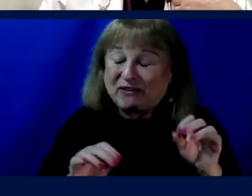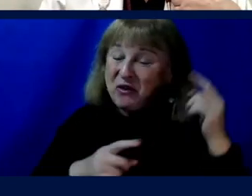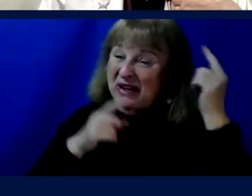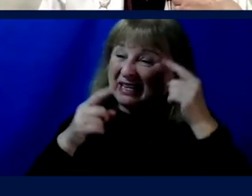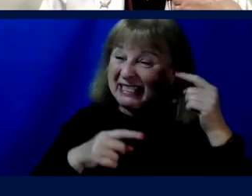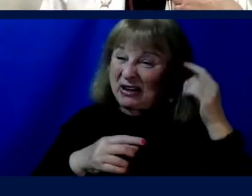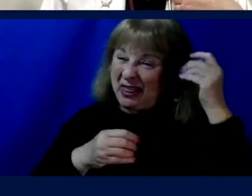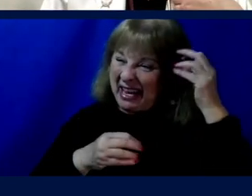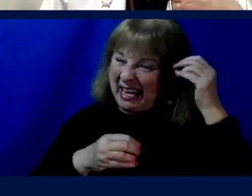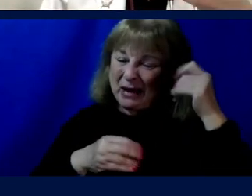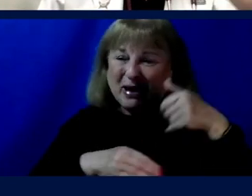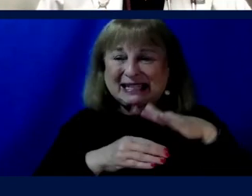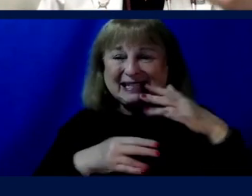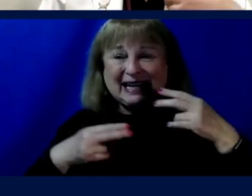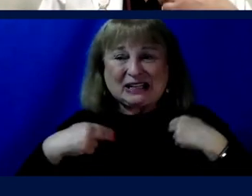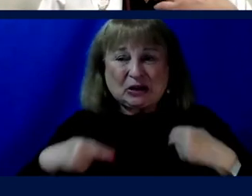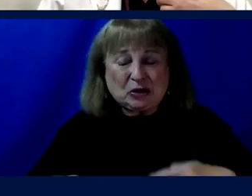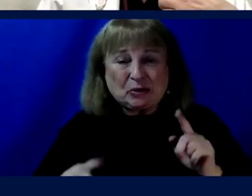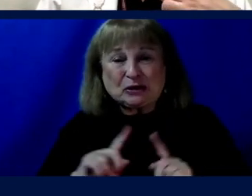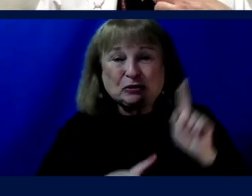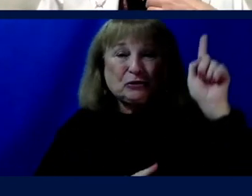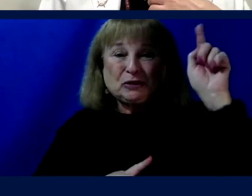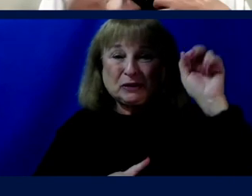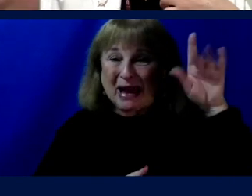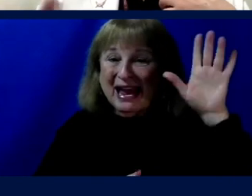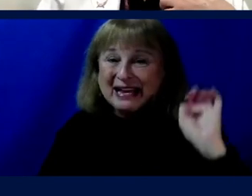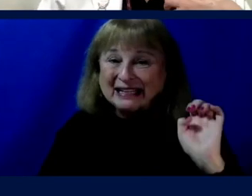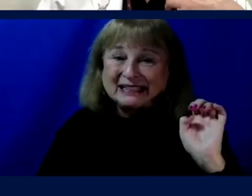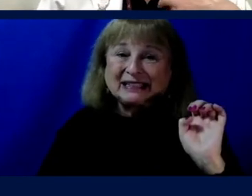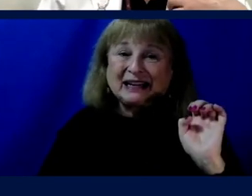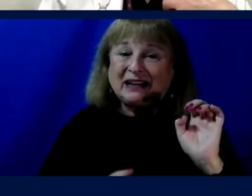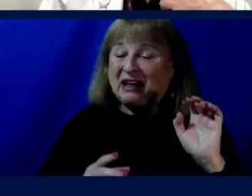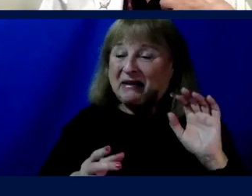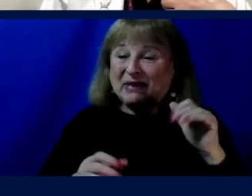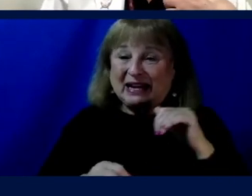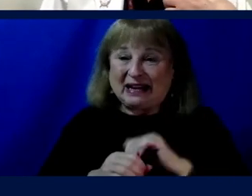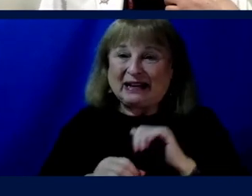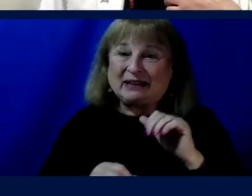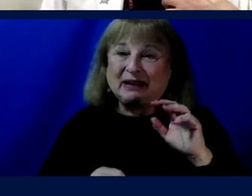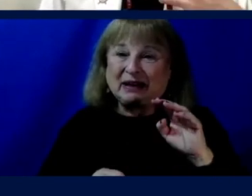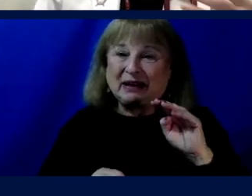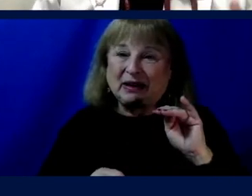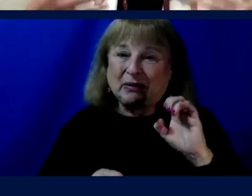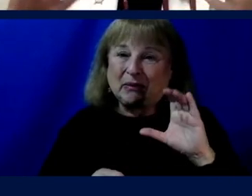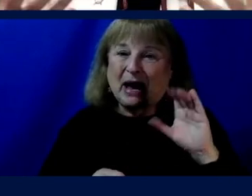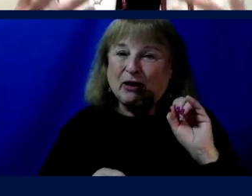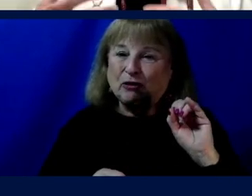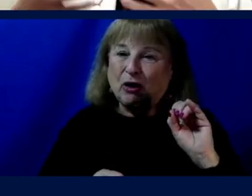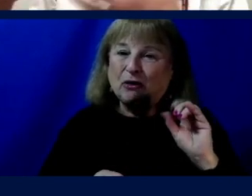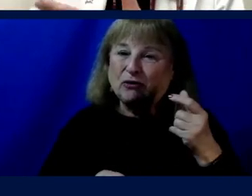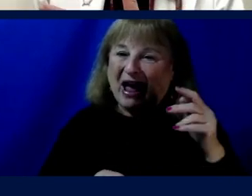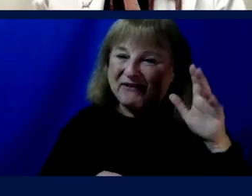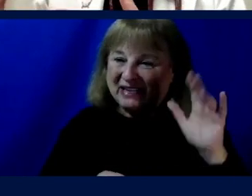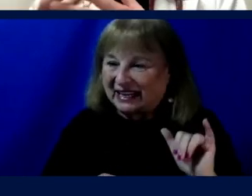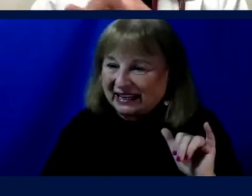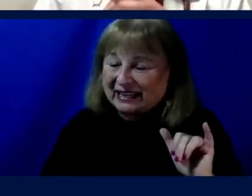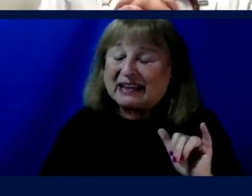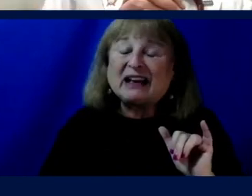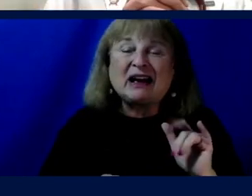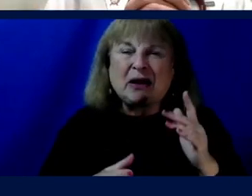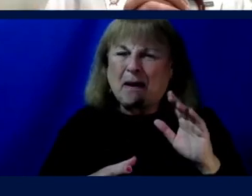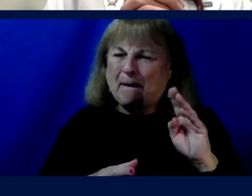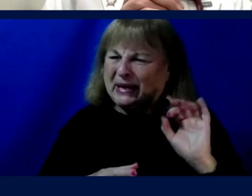microgravity, or the biomechanical challenges of just being in the microgravity environment, or to what extent being in the